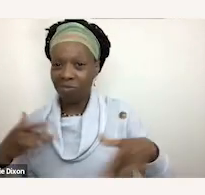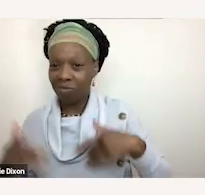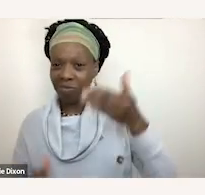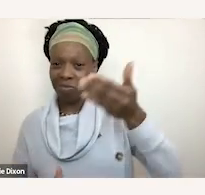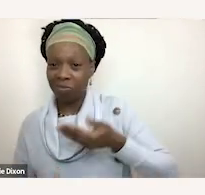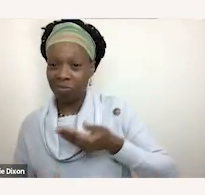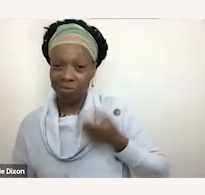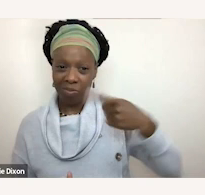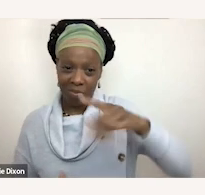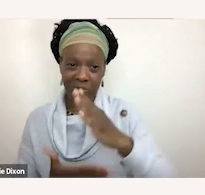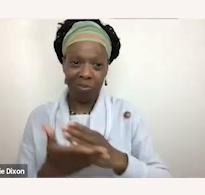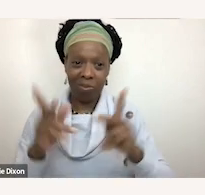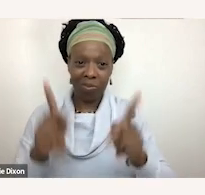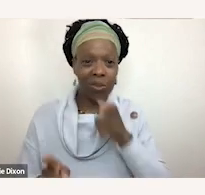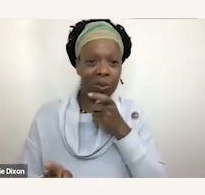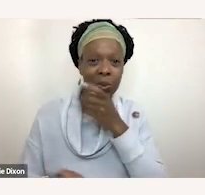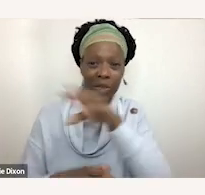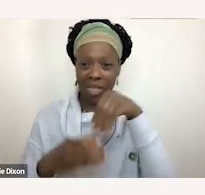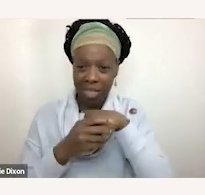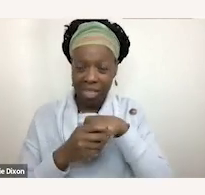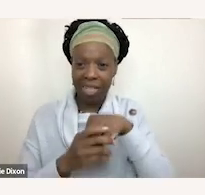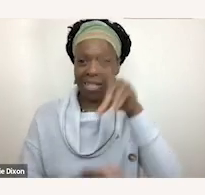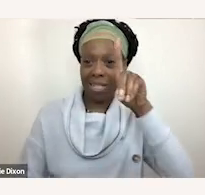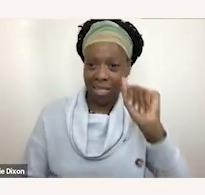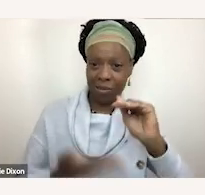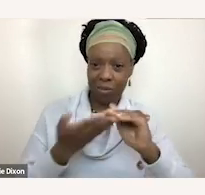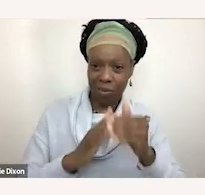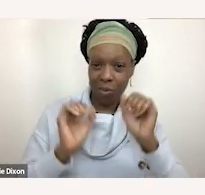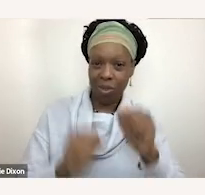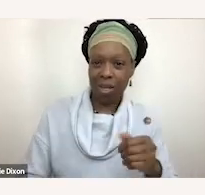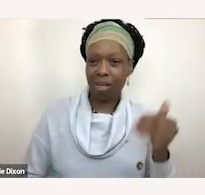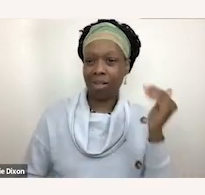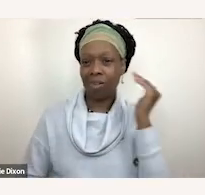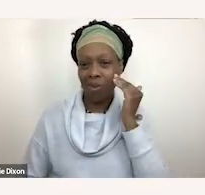that are in the disability community, so that you get a taste of what accurate